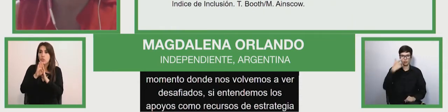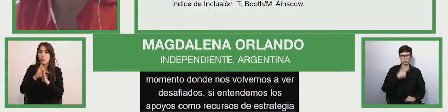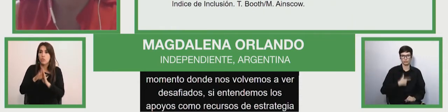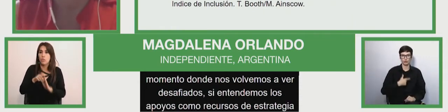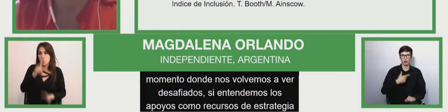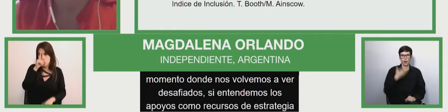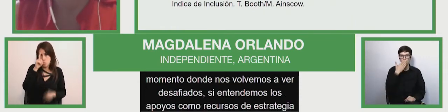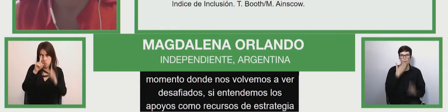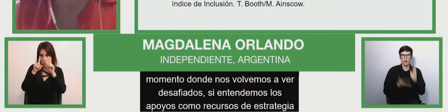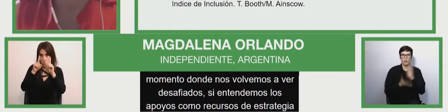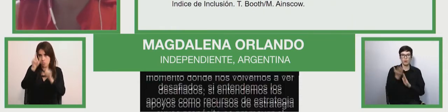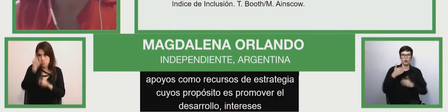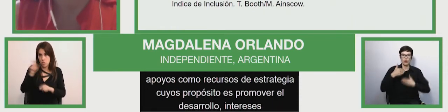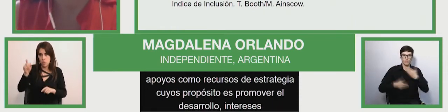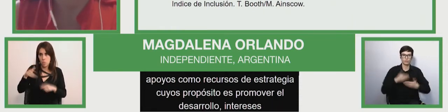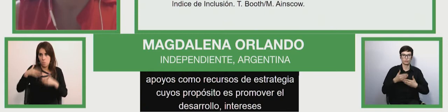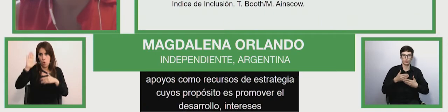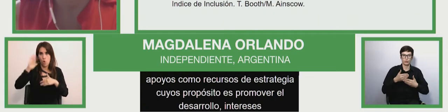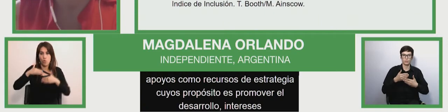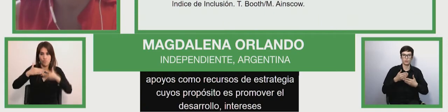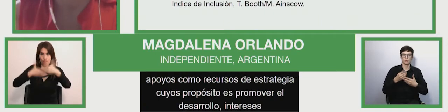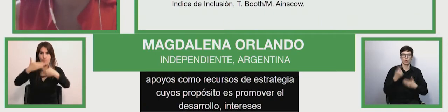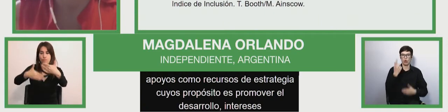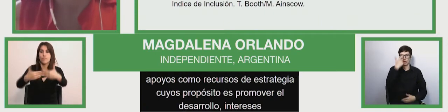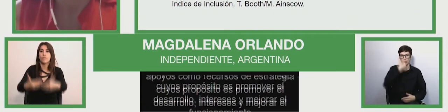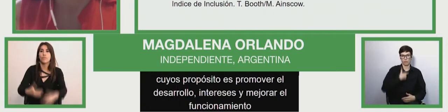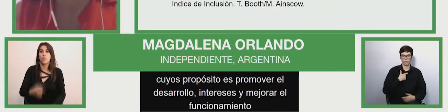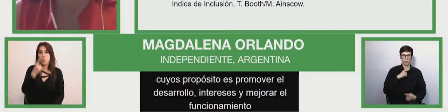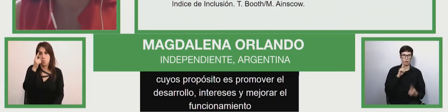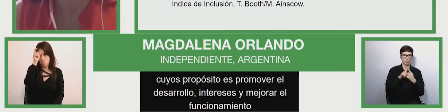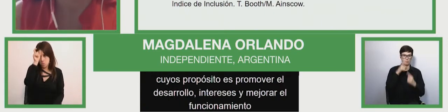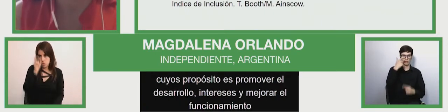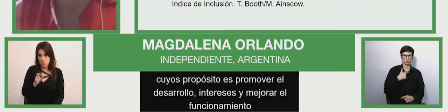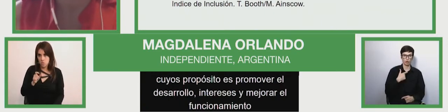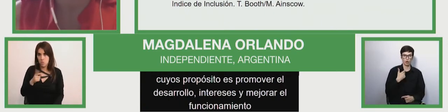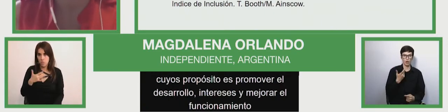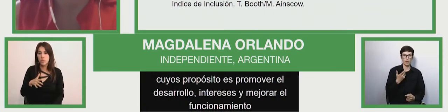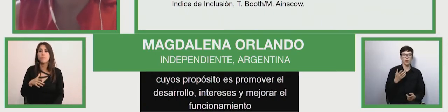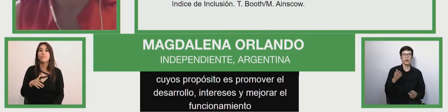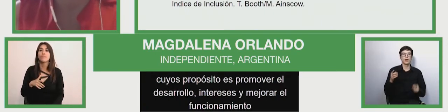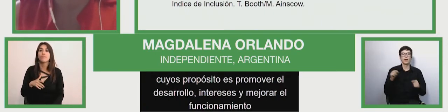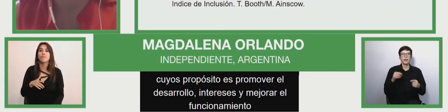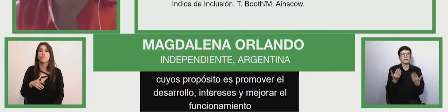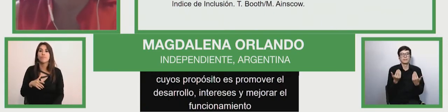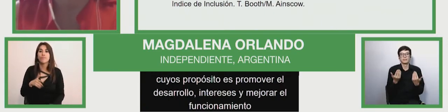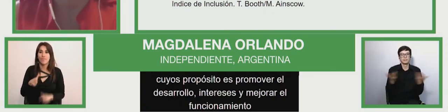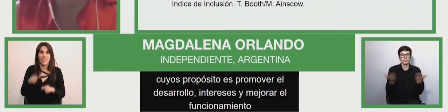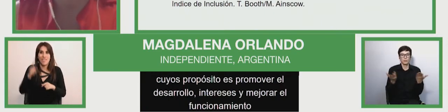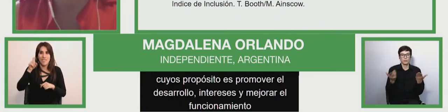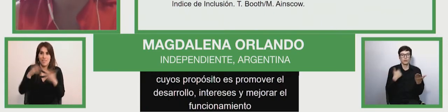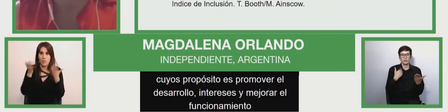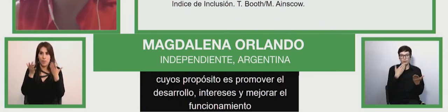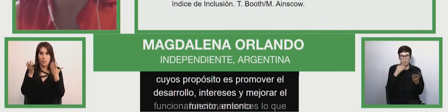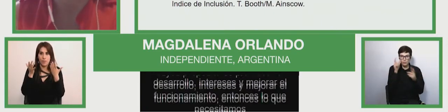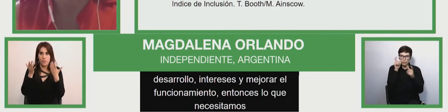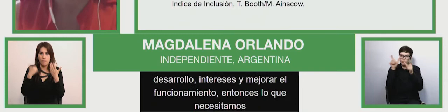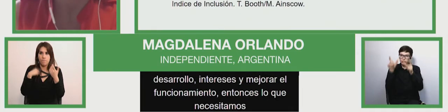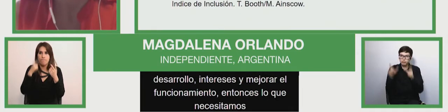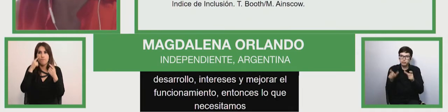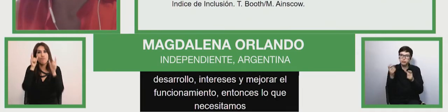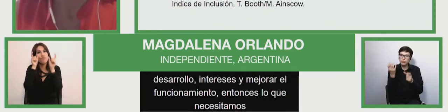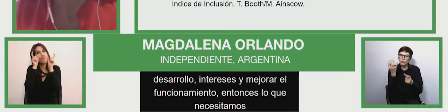and improve personal performance in a in a company in certain context is to measure the supports given